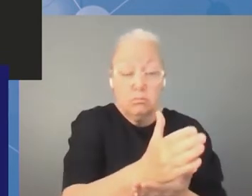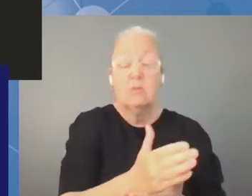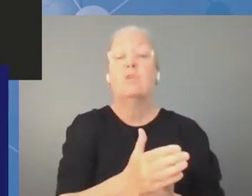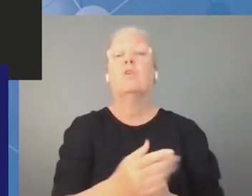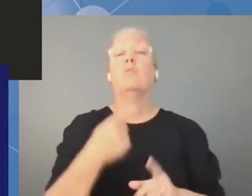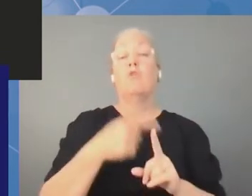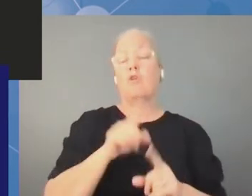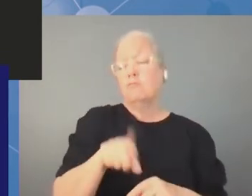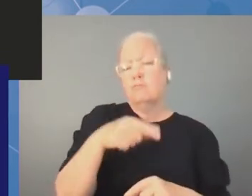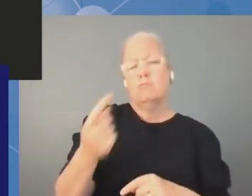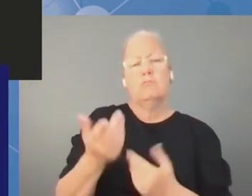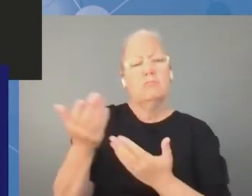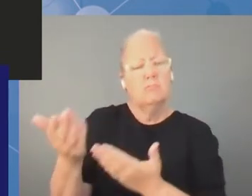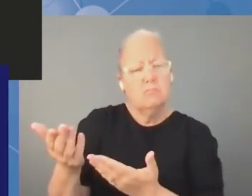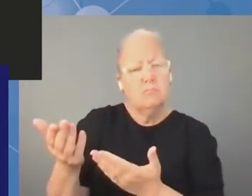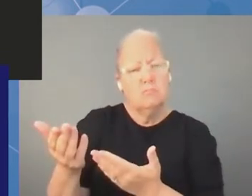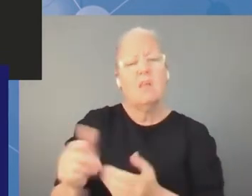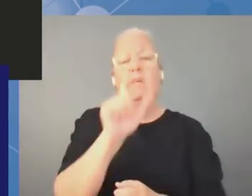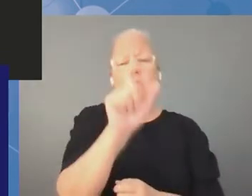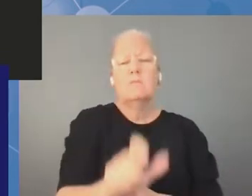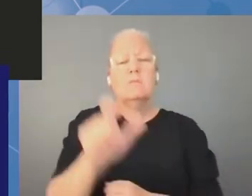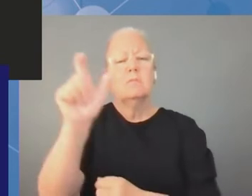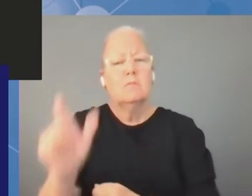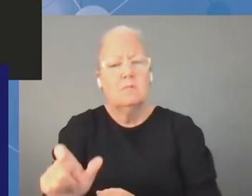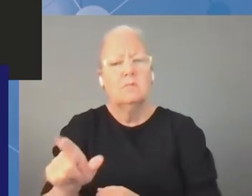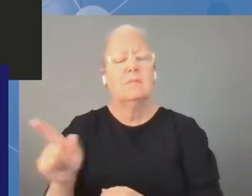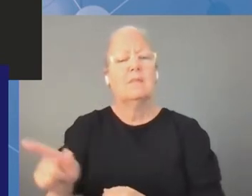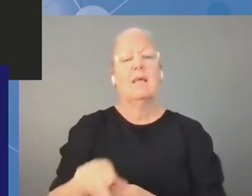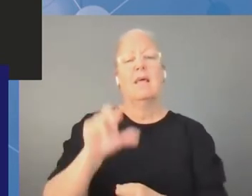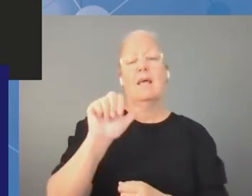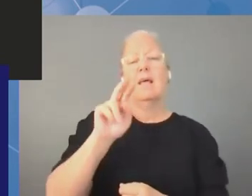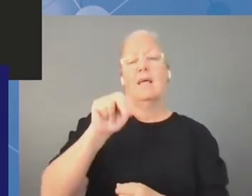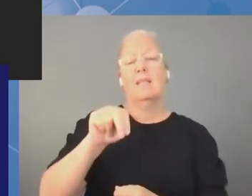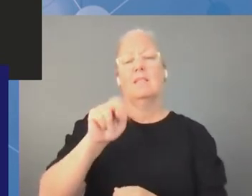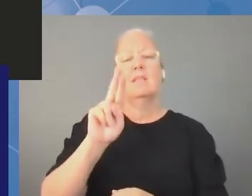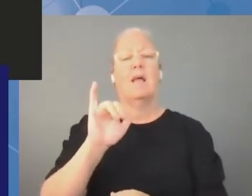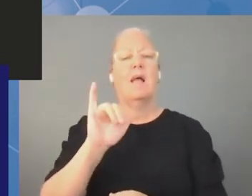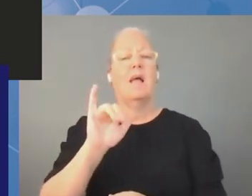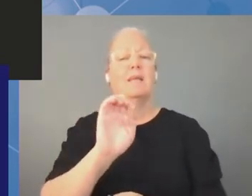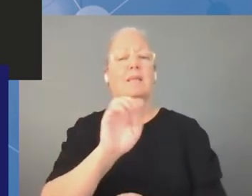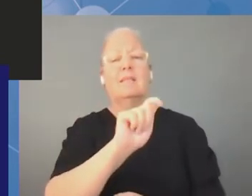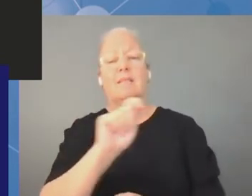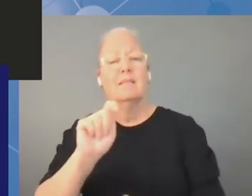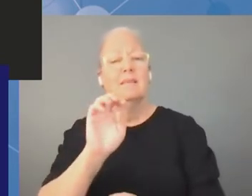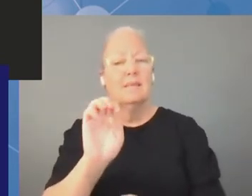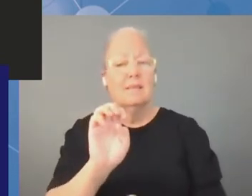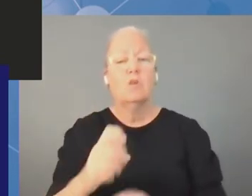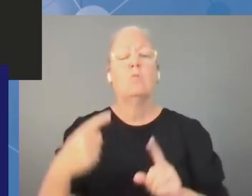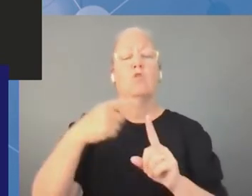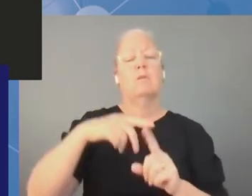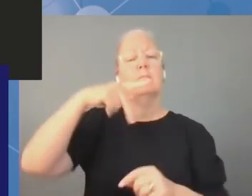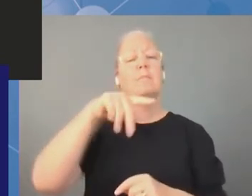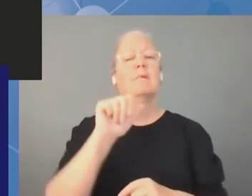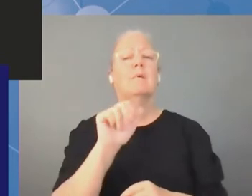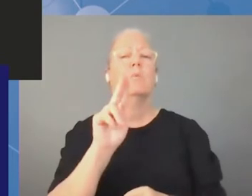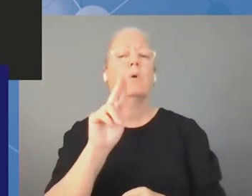is in with paul mitchell as the new chair of the multi-stakeholder advisory group so